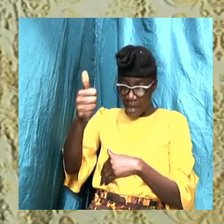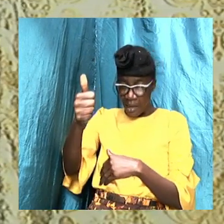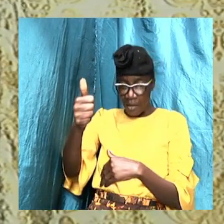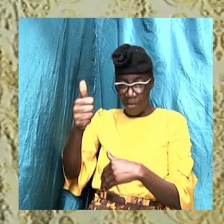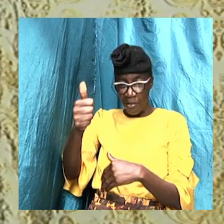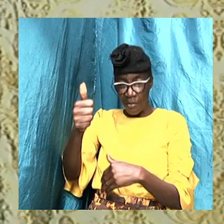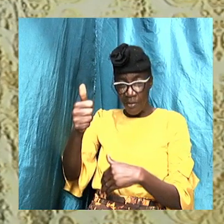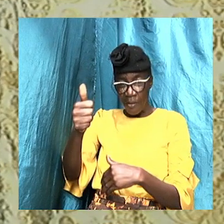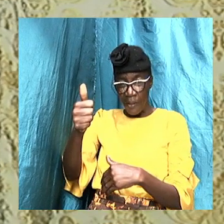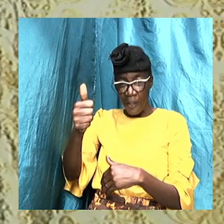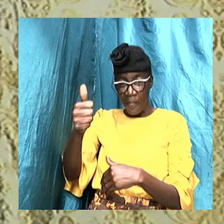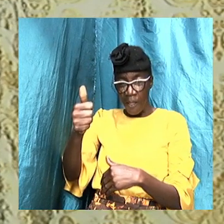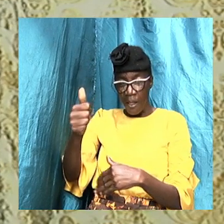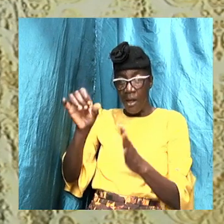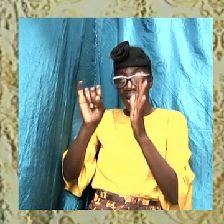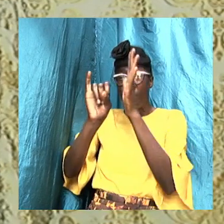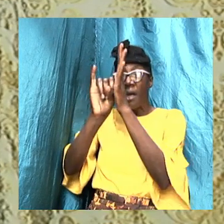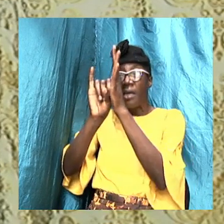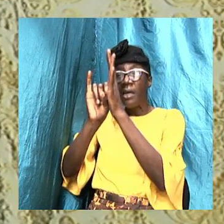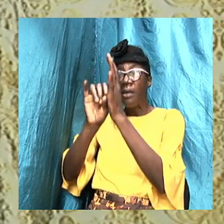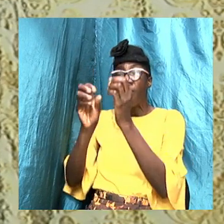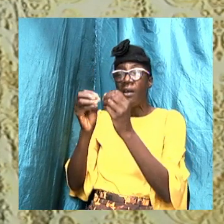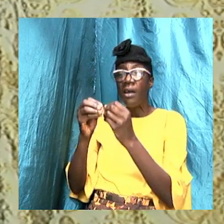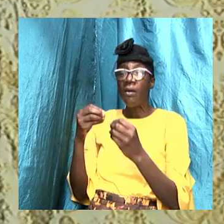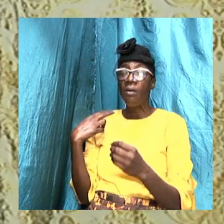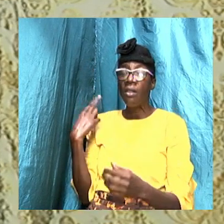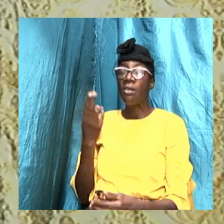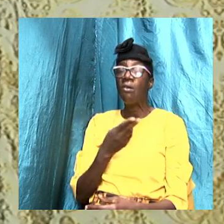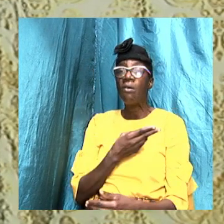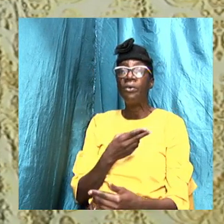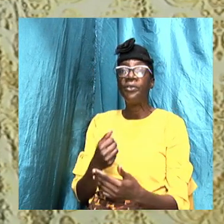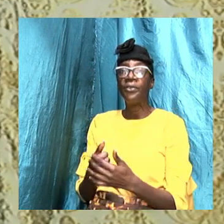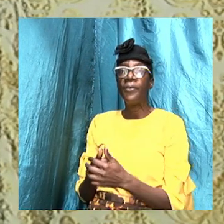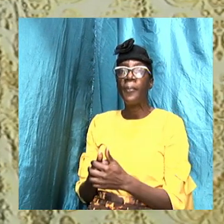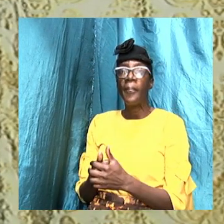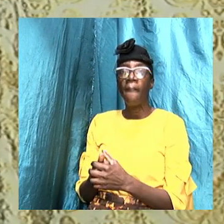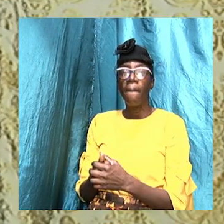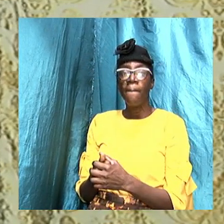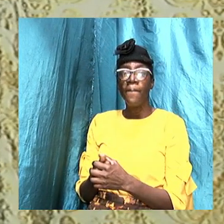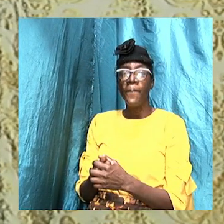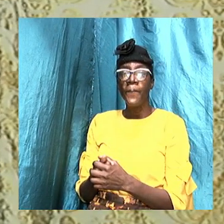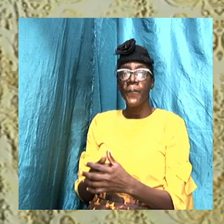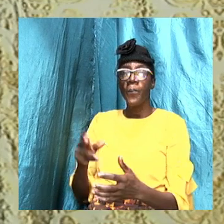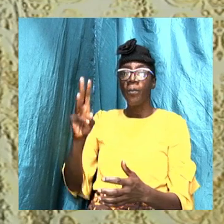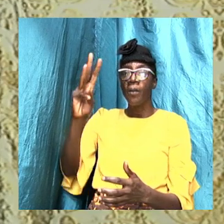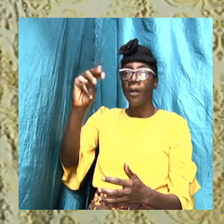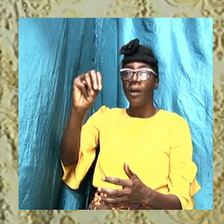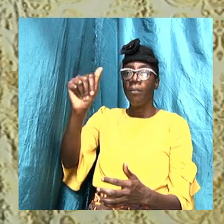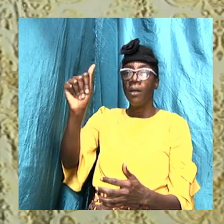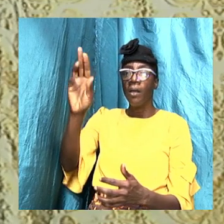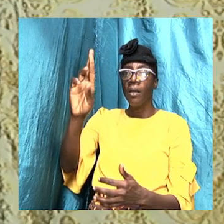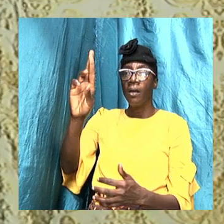be identified with us. Let us look at Mark